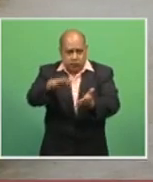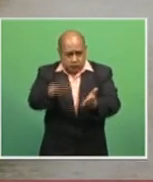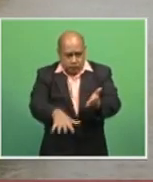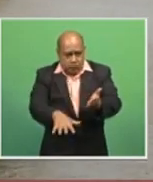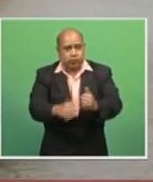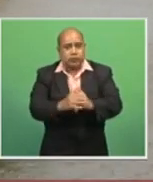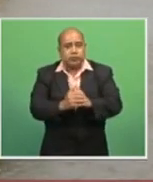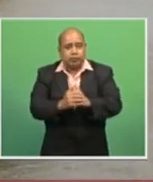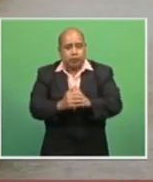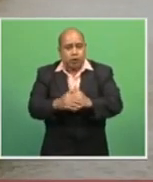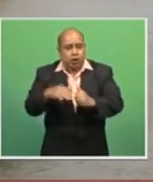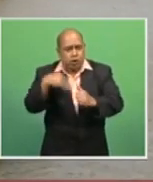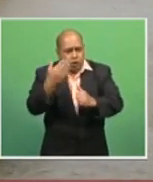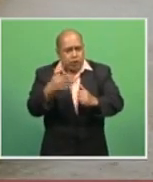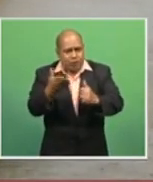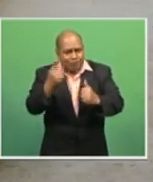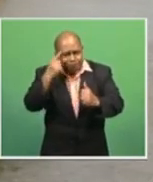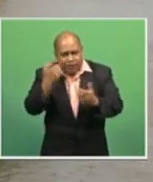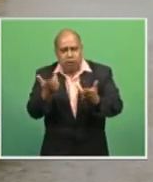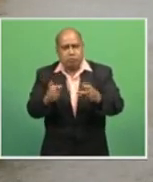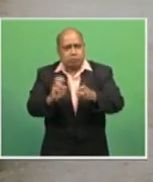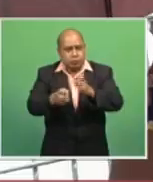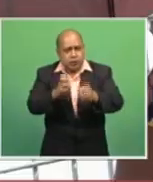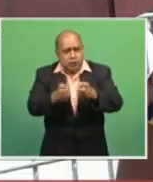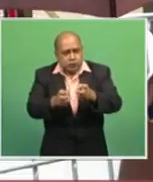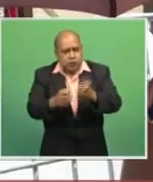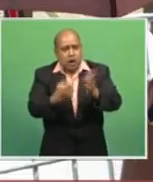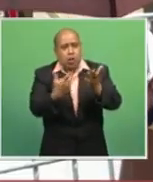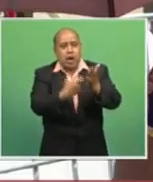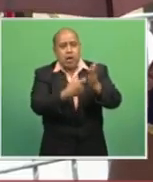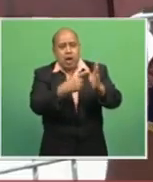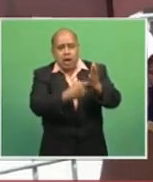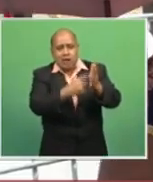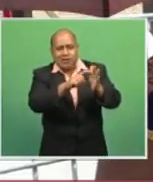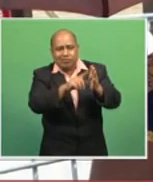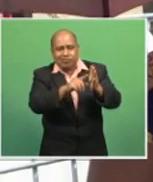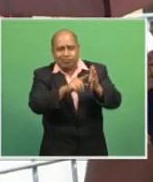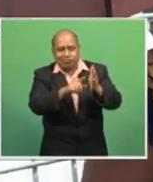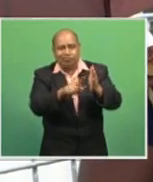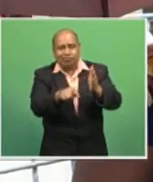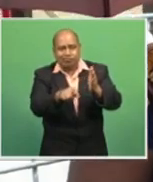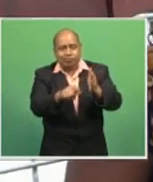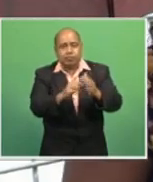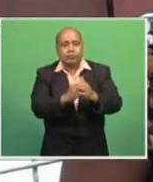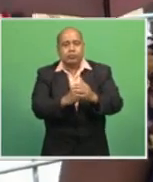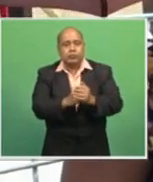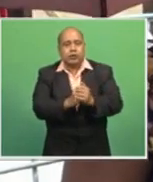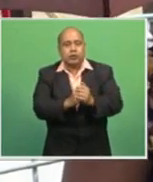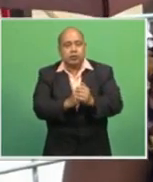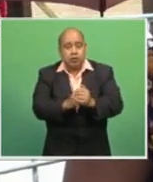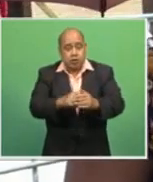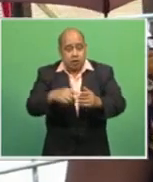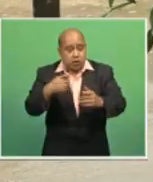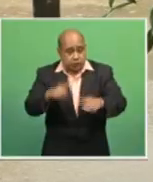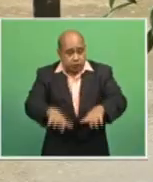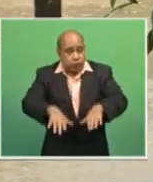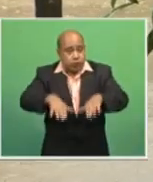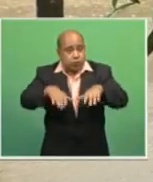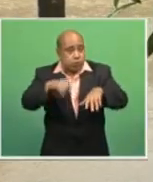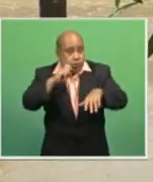an issue for residents in River Road Narere. The flood is always on their house.